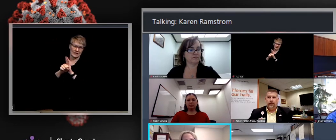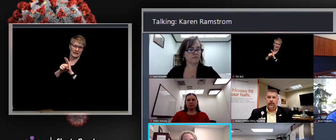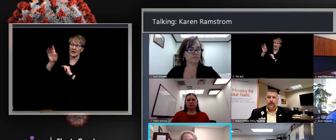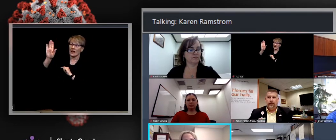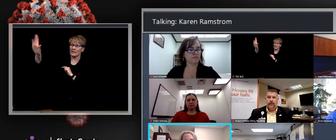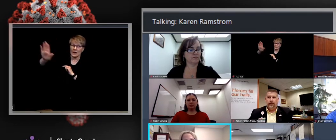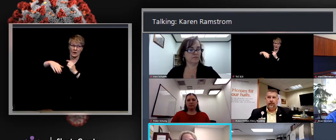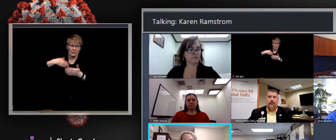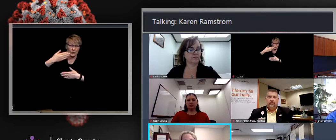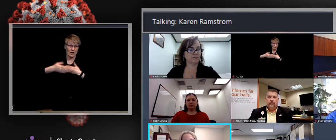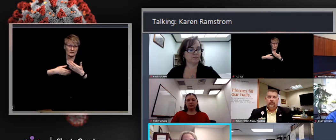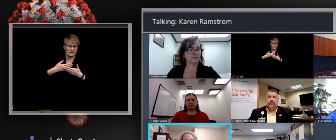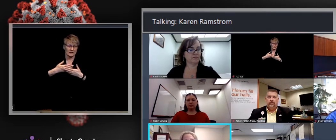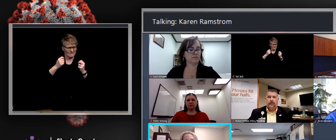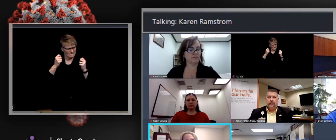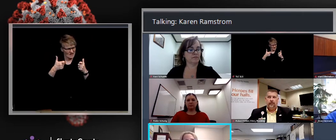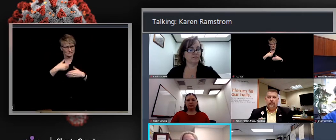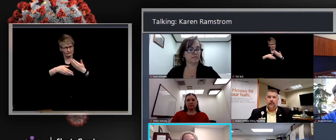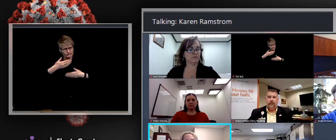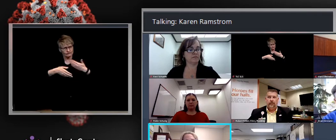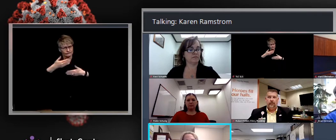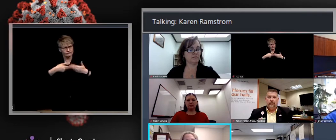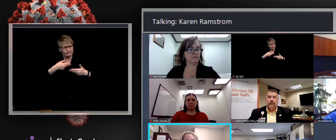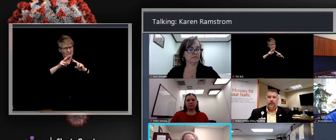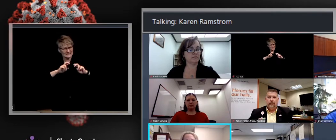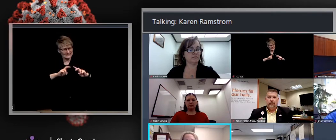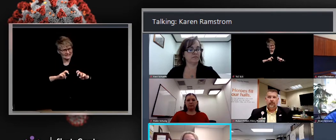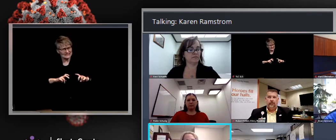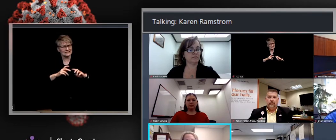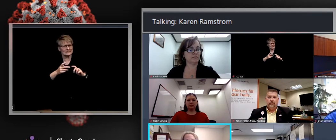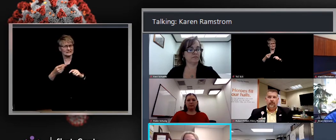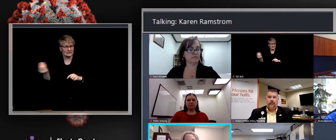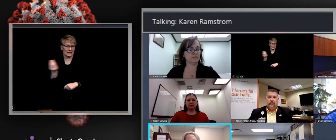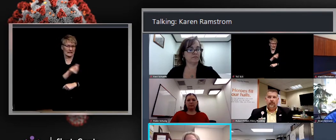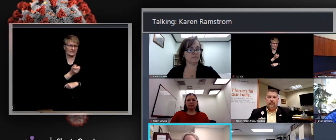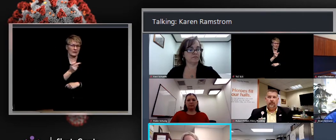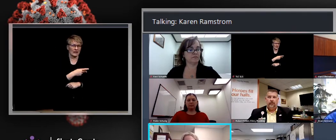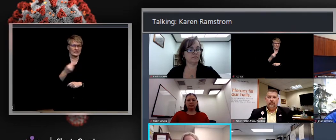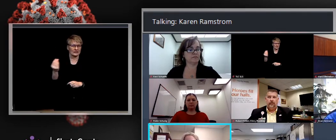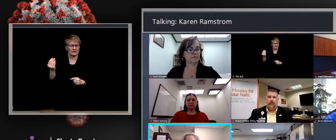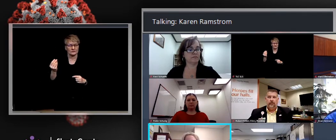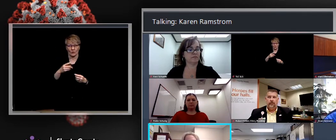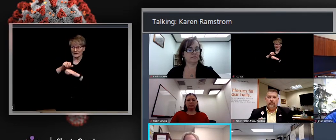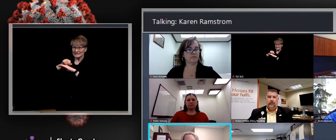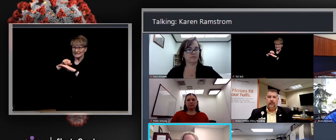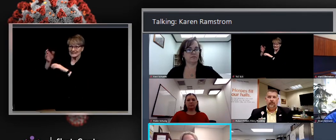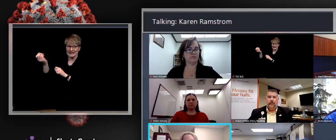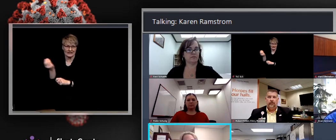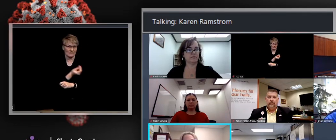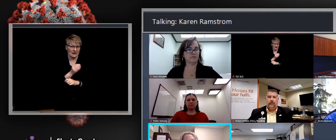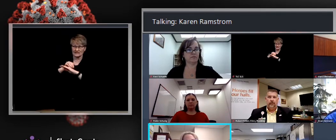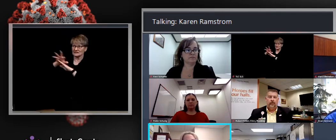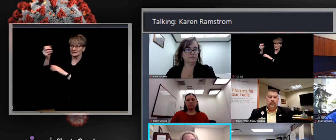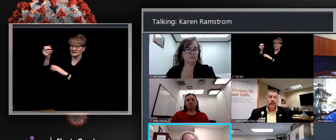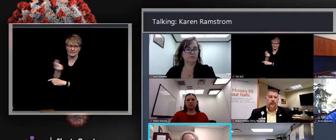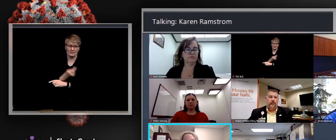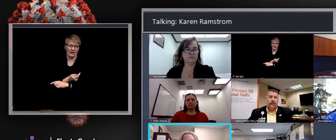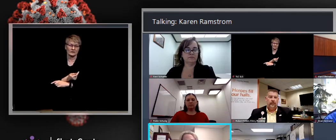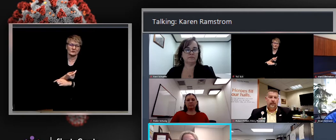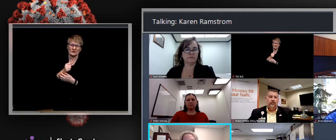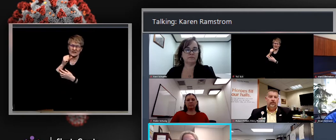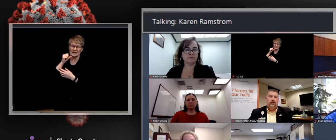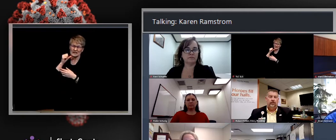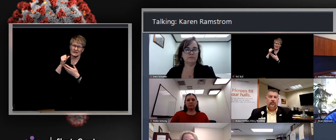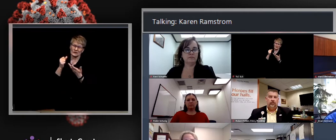whole genome sequencing of these specimens and faster turnarounds. So this was just the first. It was yesterday afternoon, so we don't have a lot of additional